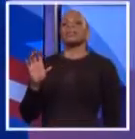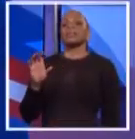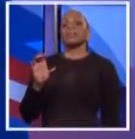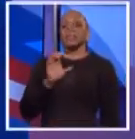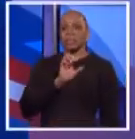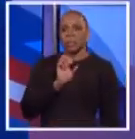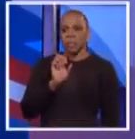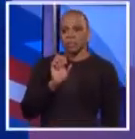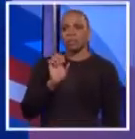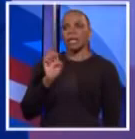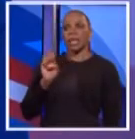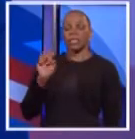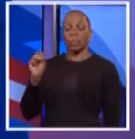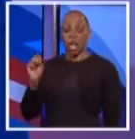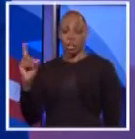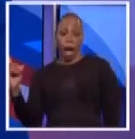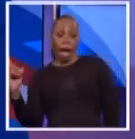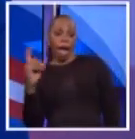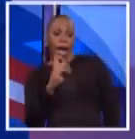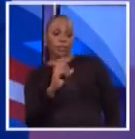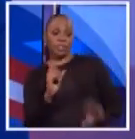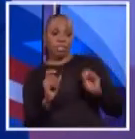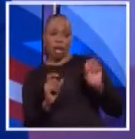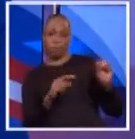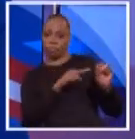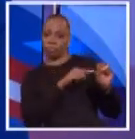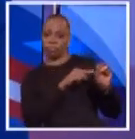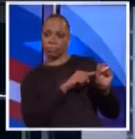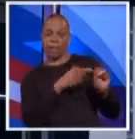the opportunity to ask a question of Mr. Stringer. Thank you.